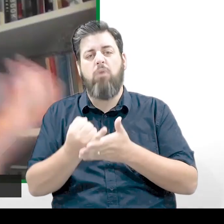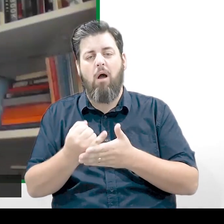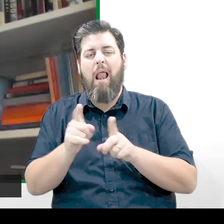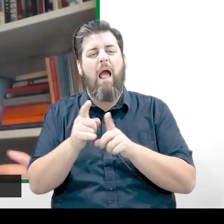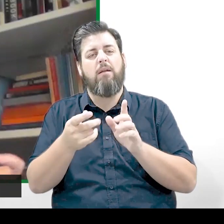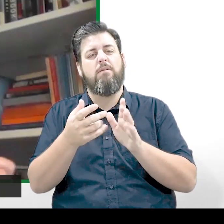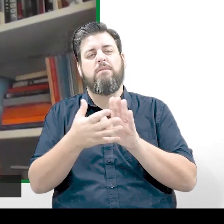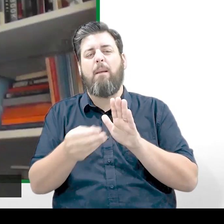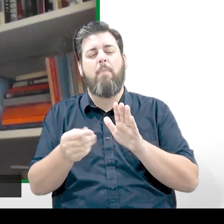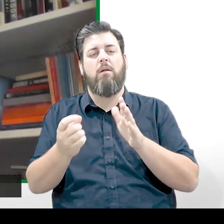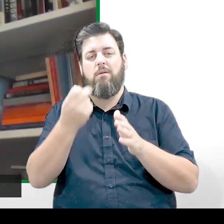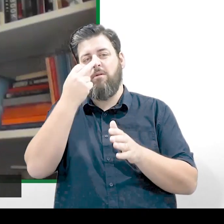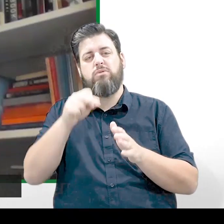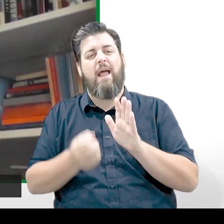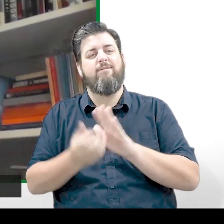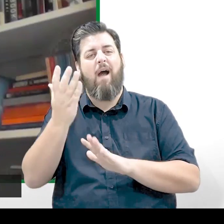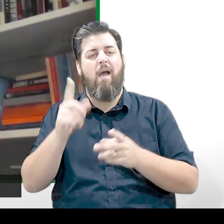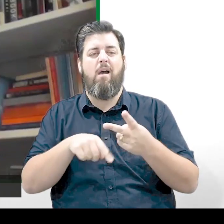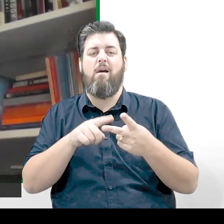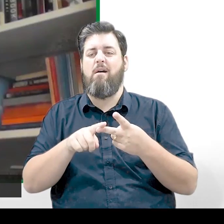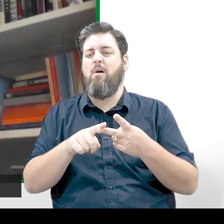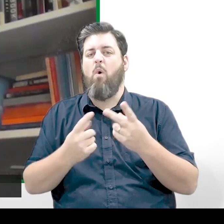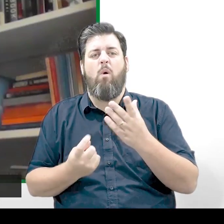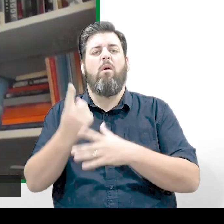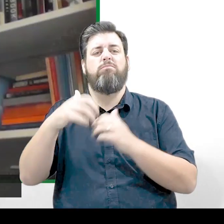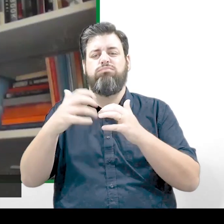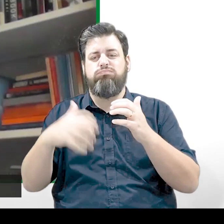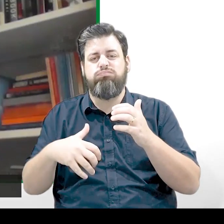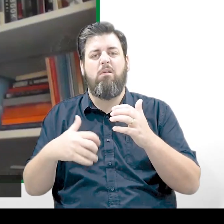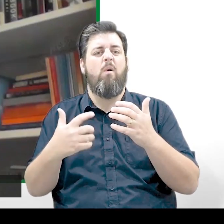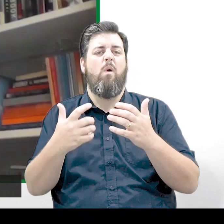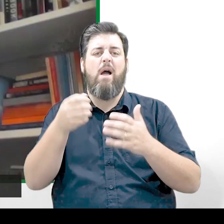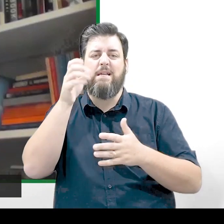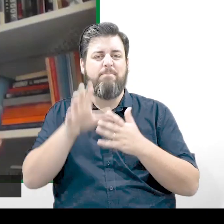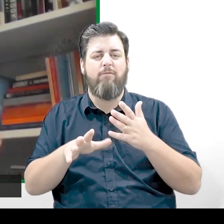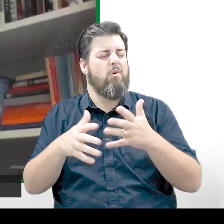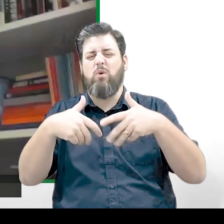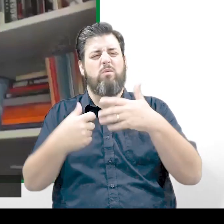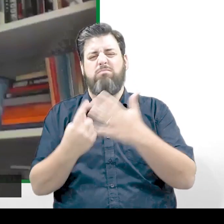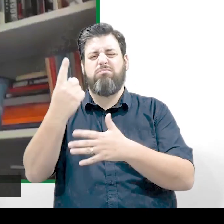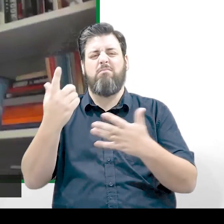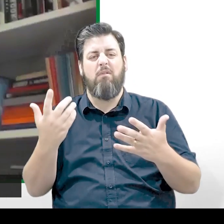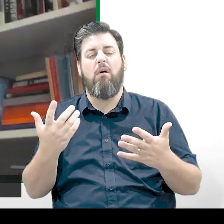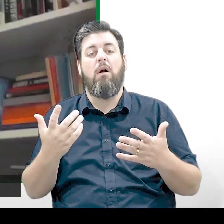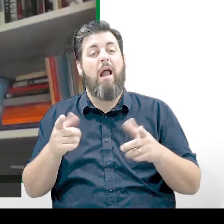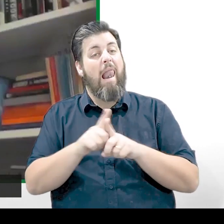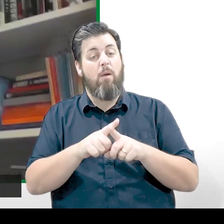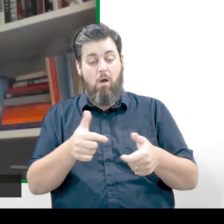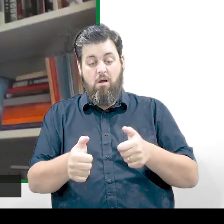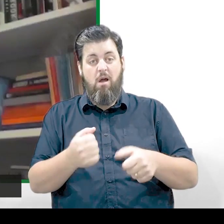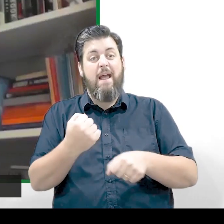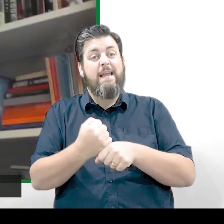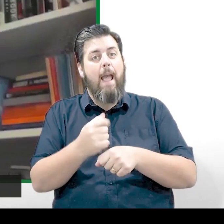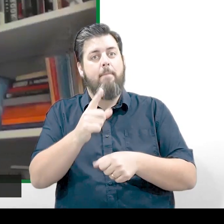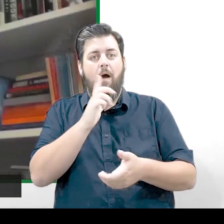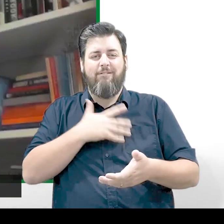would be fires that would break out and payloads to experiments would go wrong. It's just like playing a computer game, but it